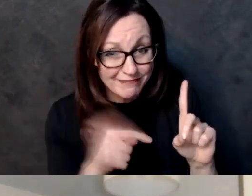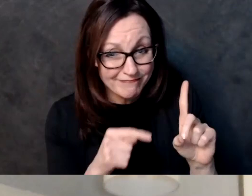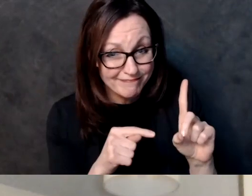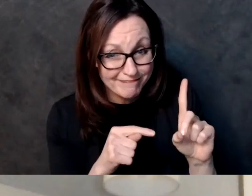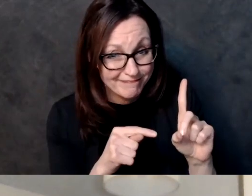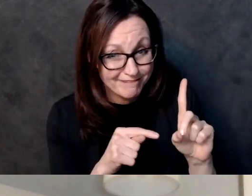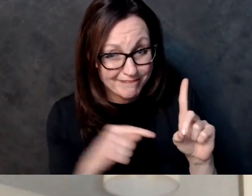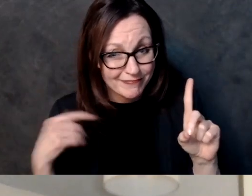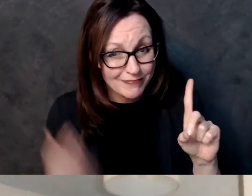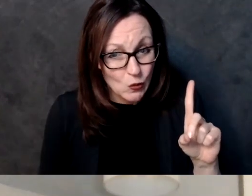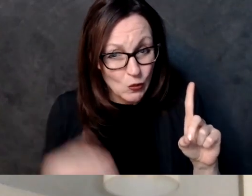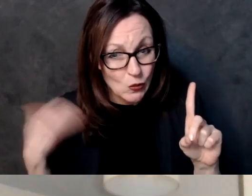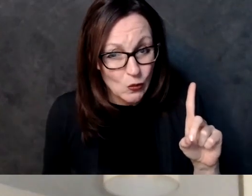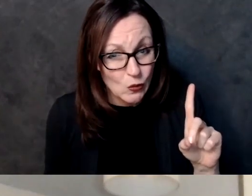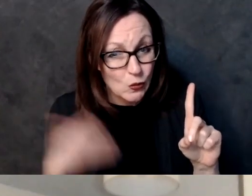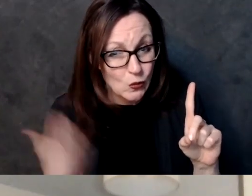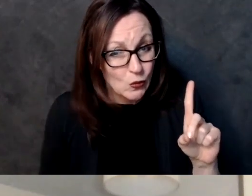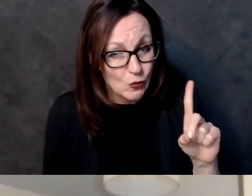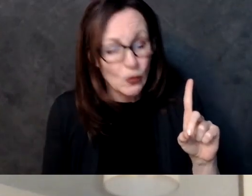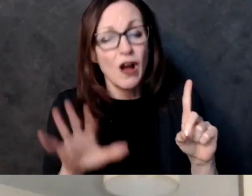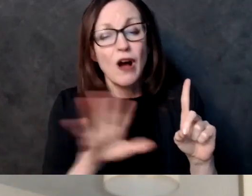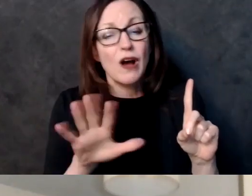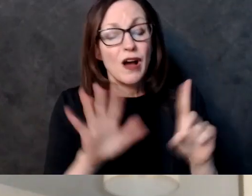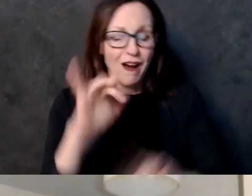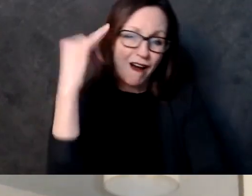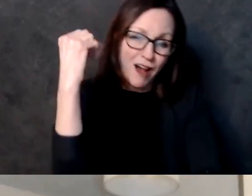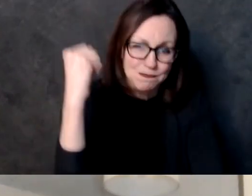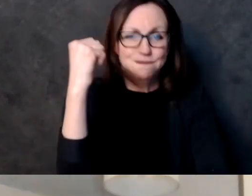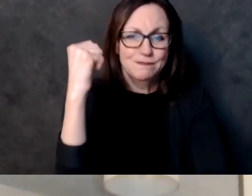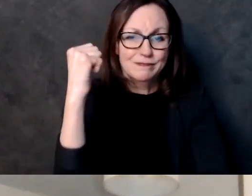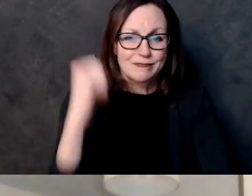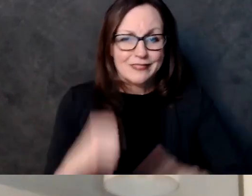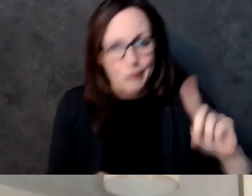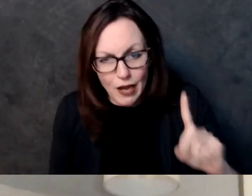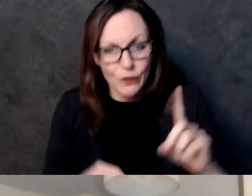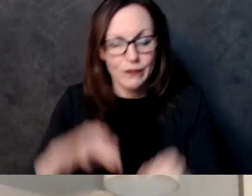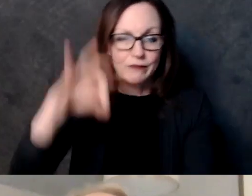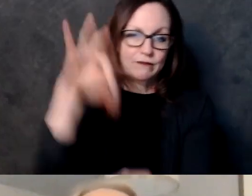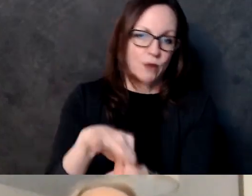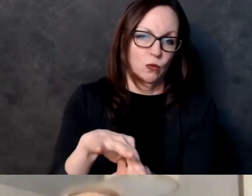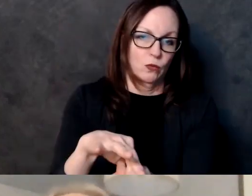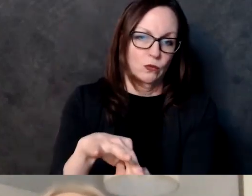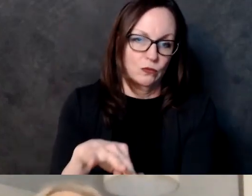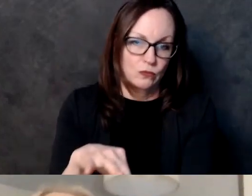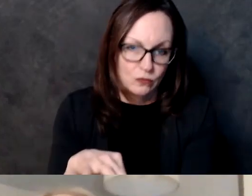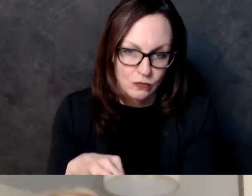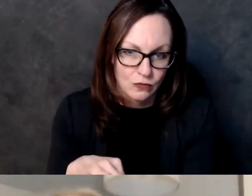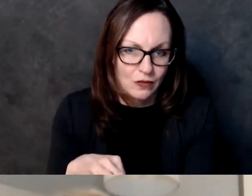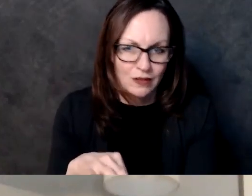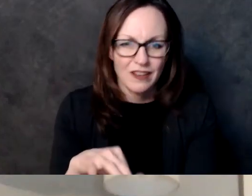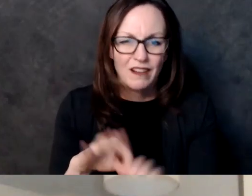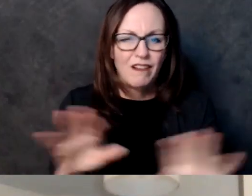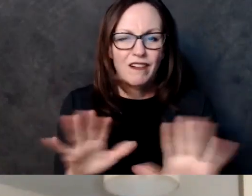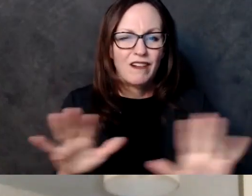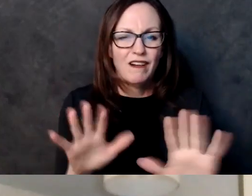there were no significant issues with the 2020 election unfortunately it was a lie that was spread and